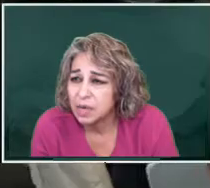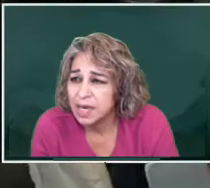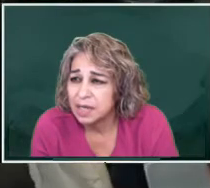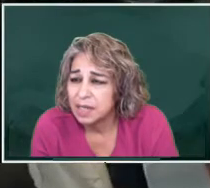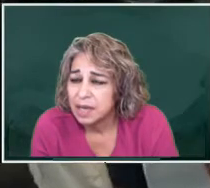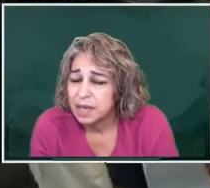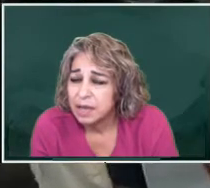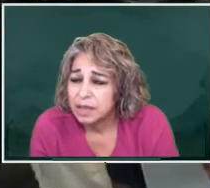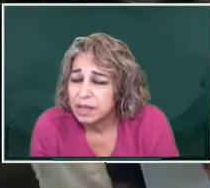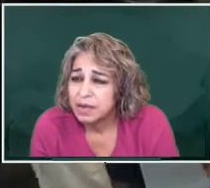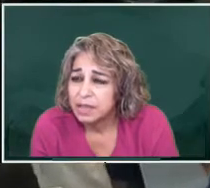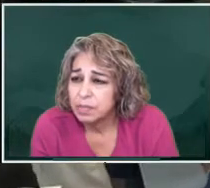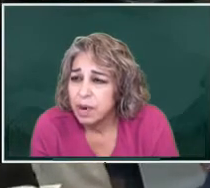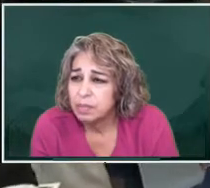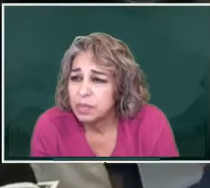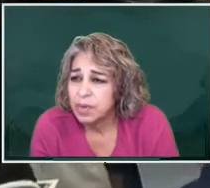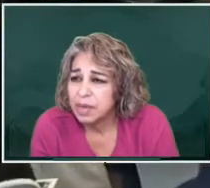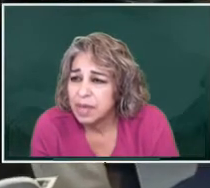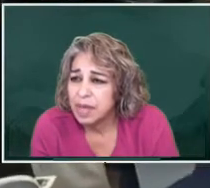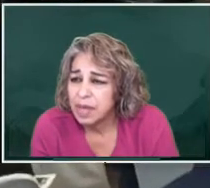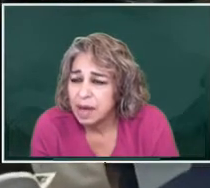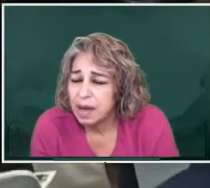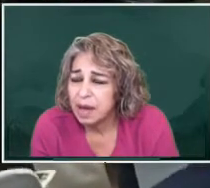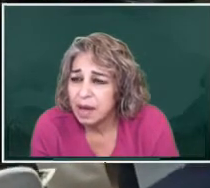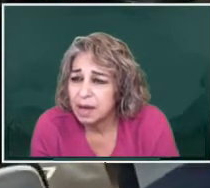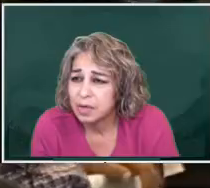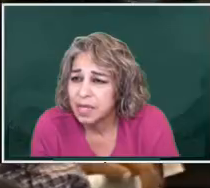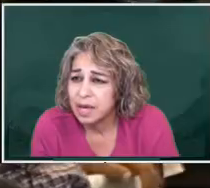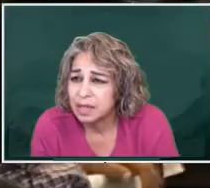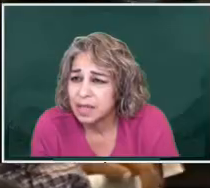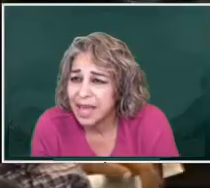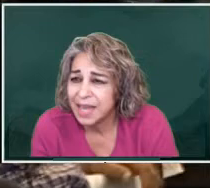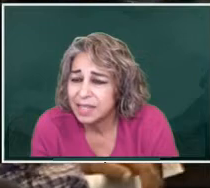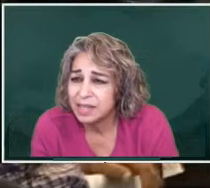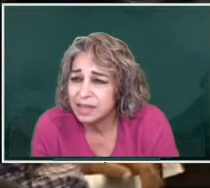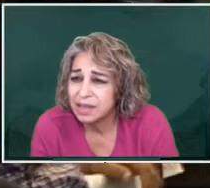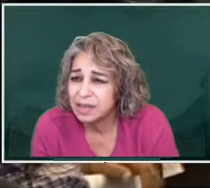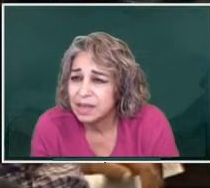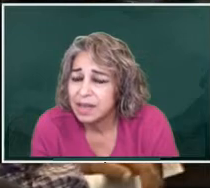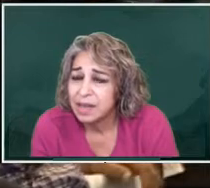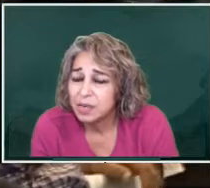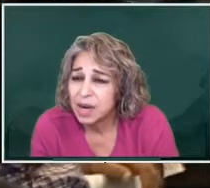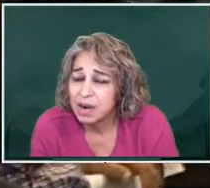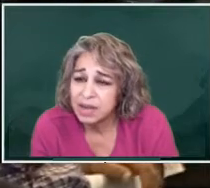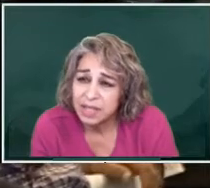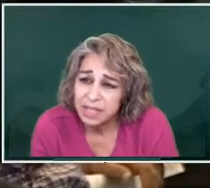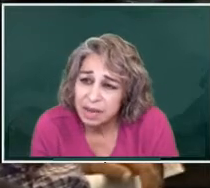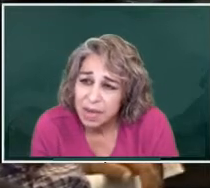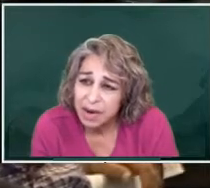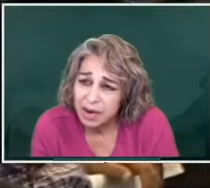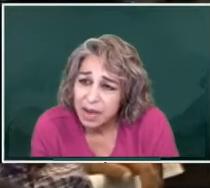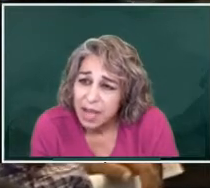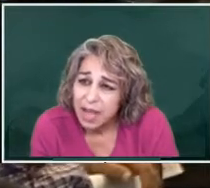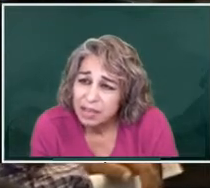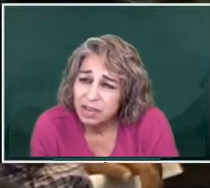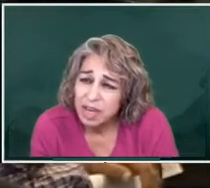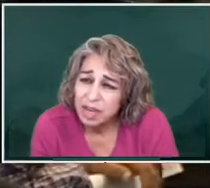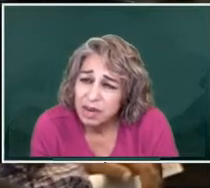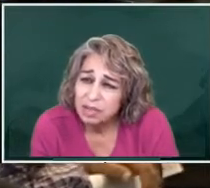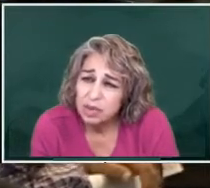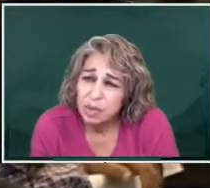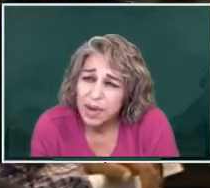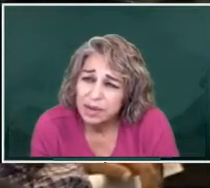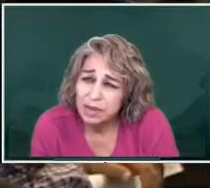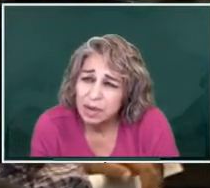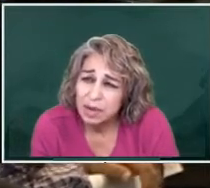the aqueduct. There is a problem with the aqueduct cancer regarding the same matter. And they're